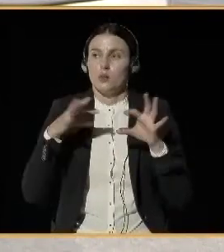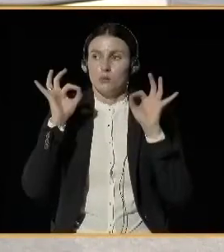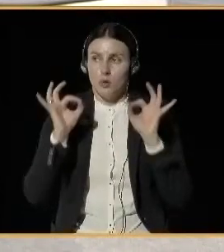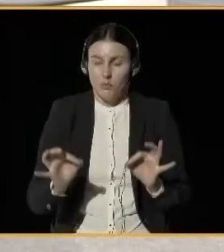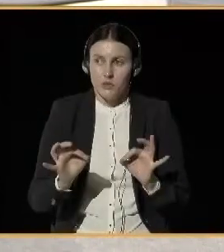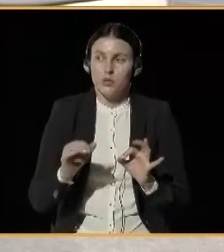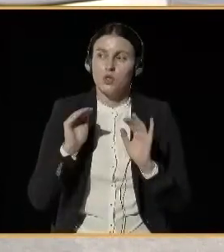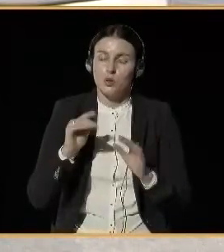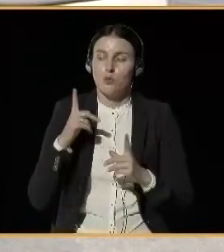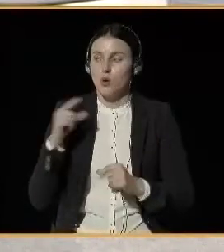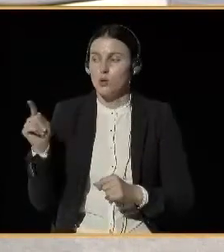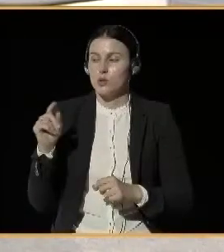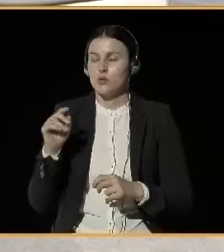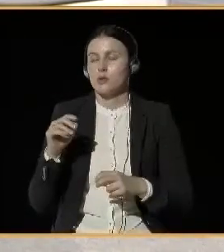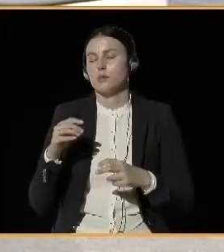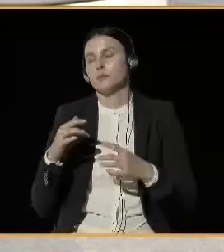Yes, please.